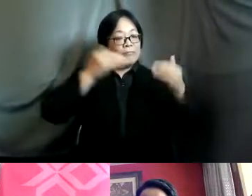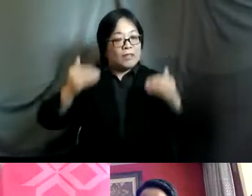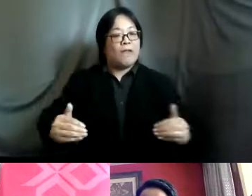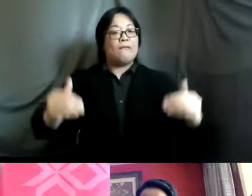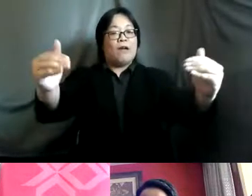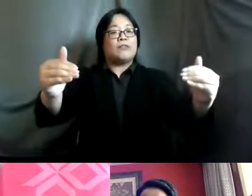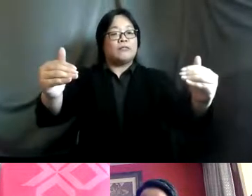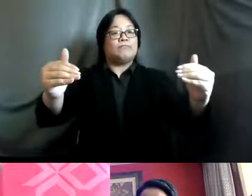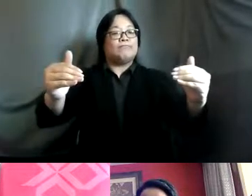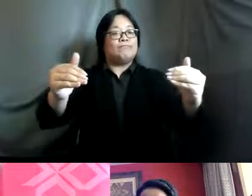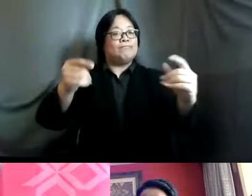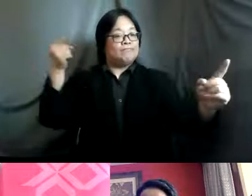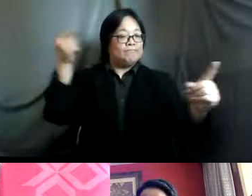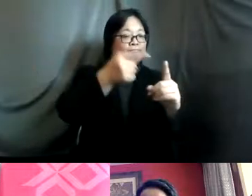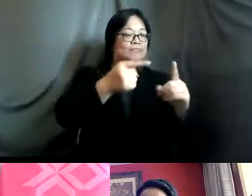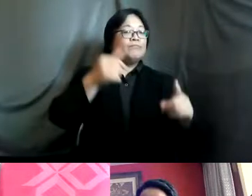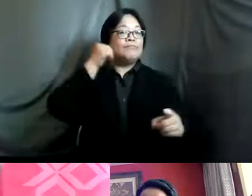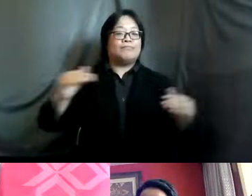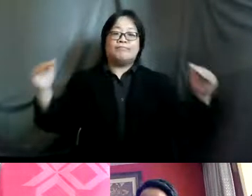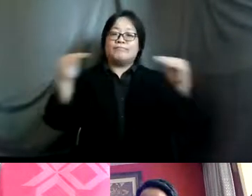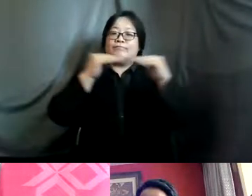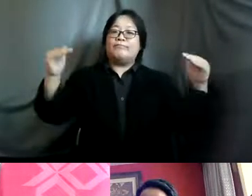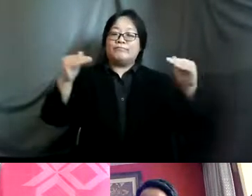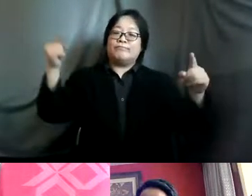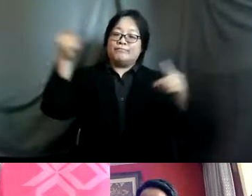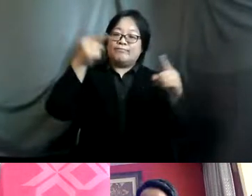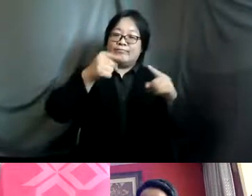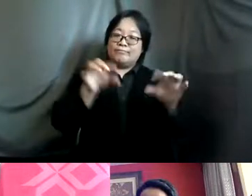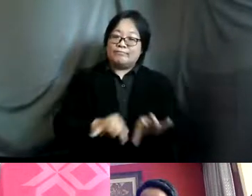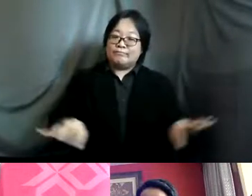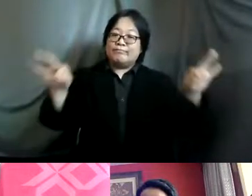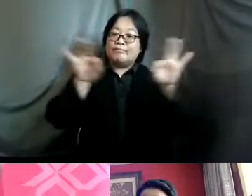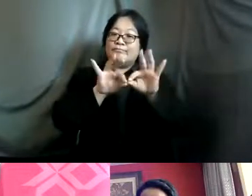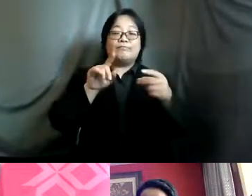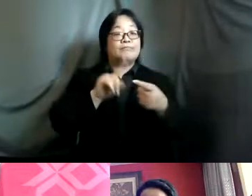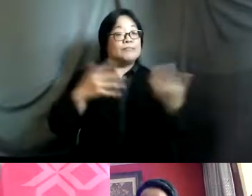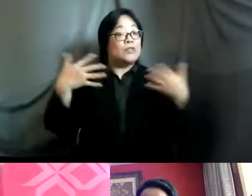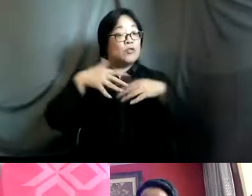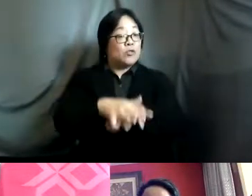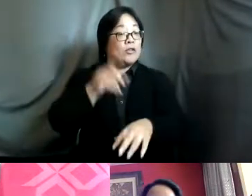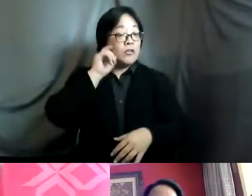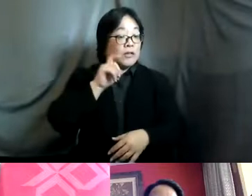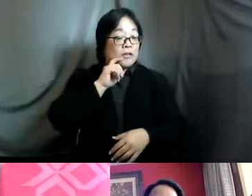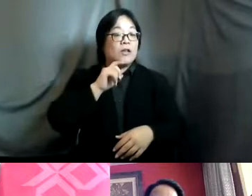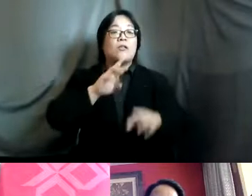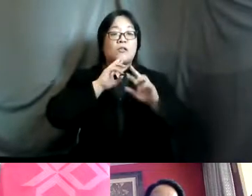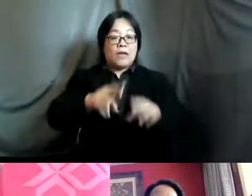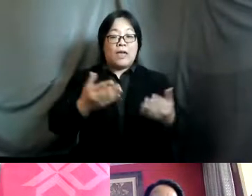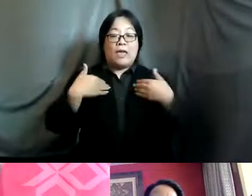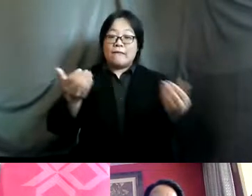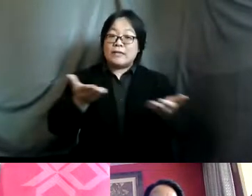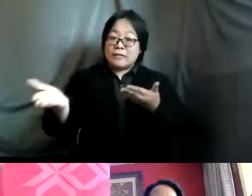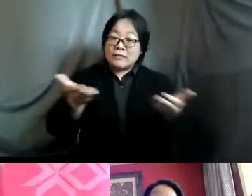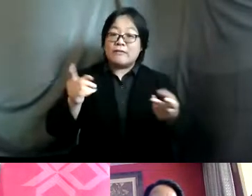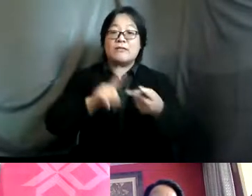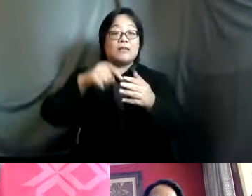of gender equality in addressing key issues such as integrated sexual and reproductive health services comprehensive